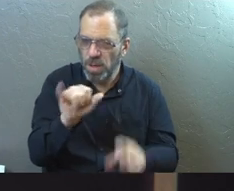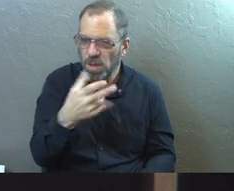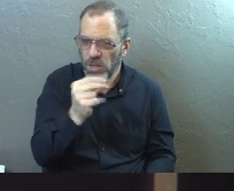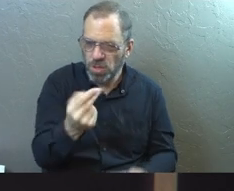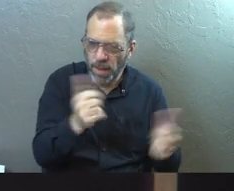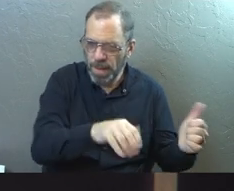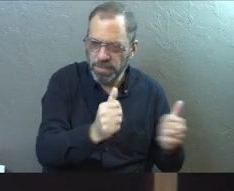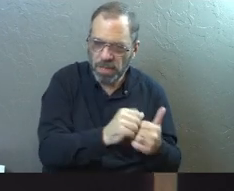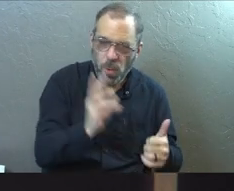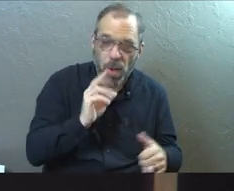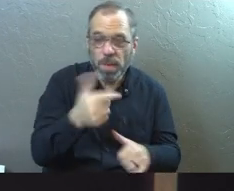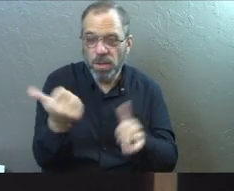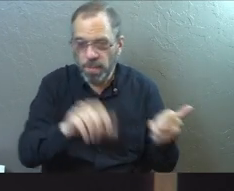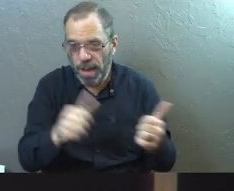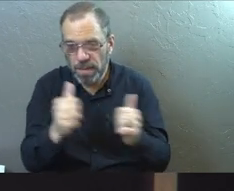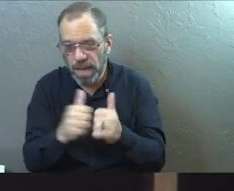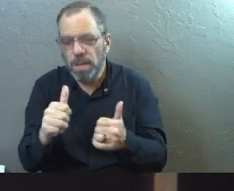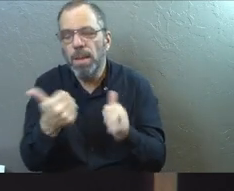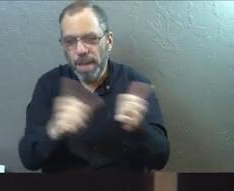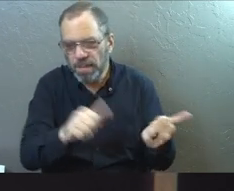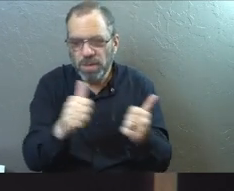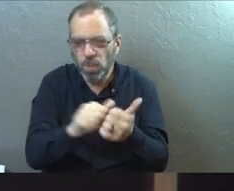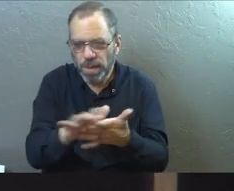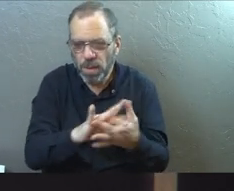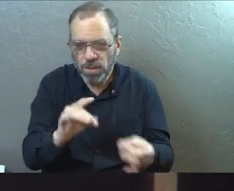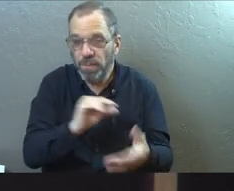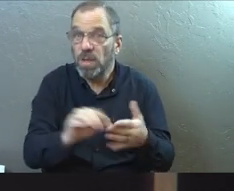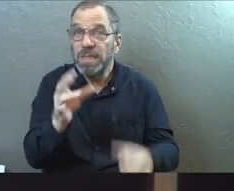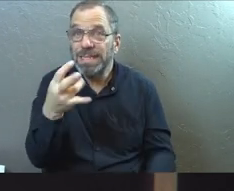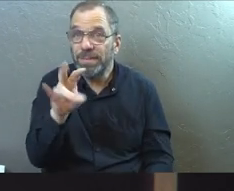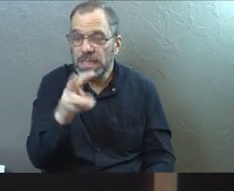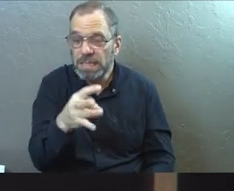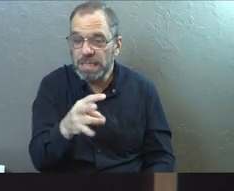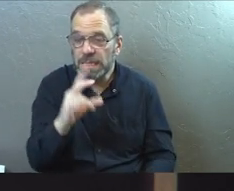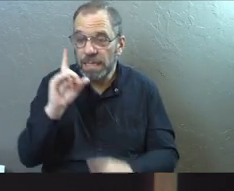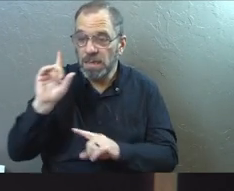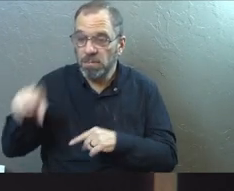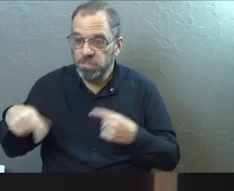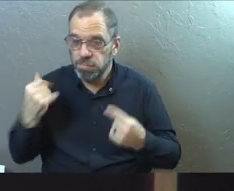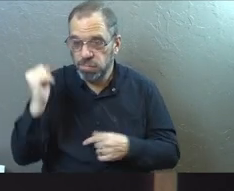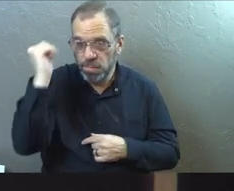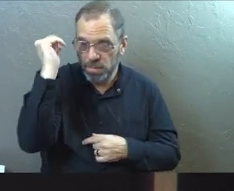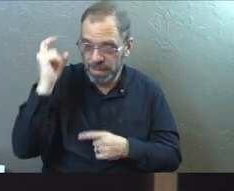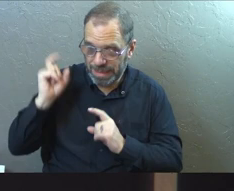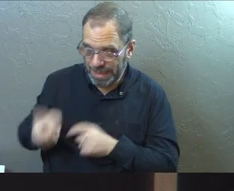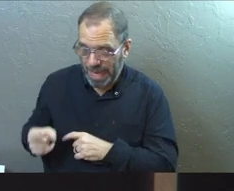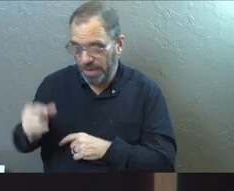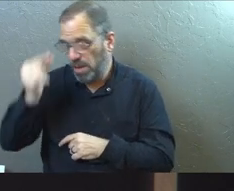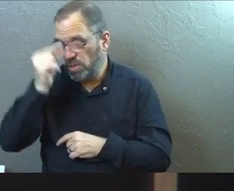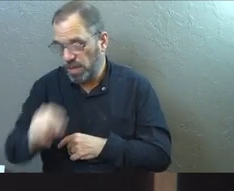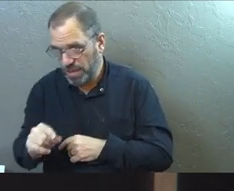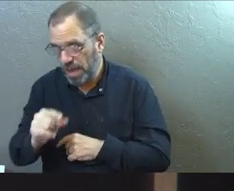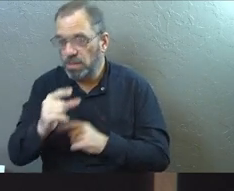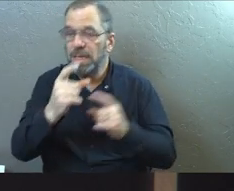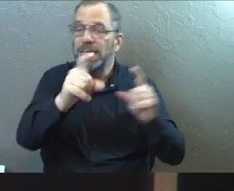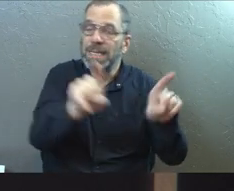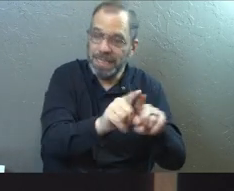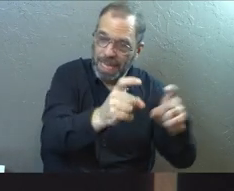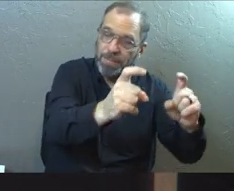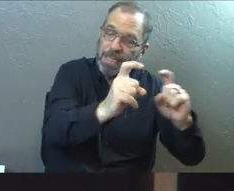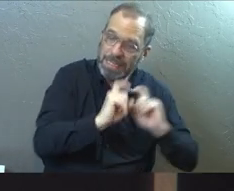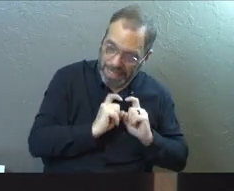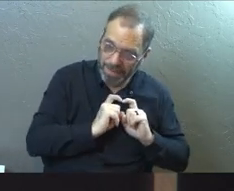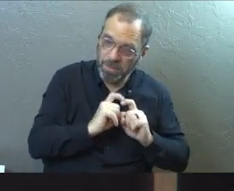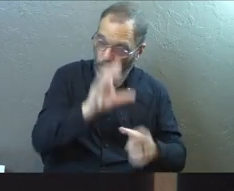John baptized with water, but you will be baptized with the Holy Spirit. In verse 17, and since God gave these Gentiles the same gift he gave us when we